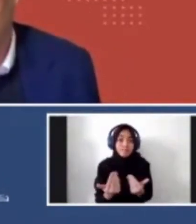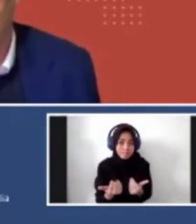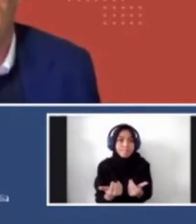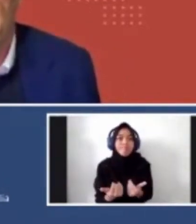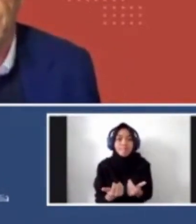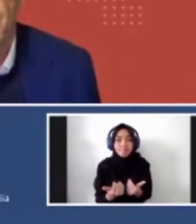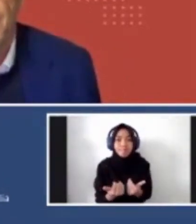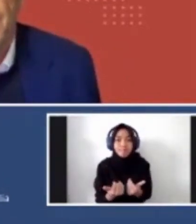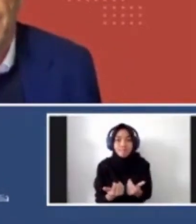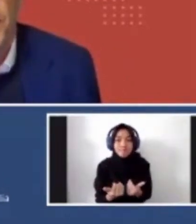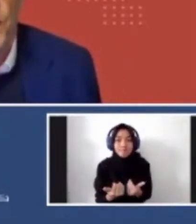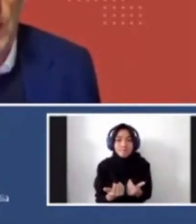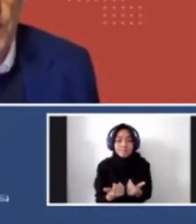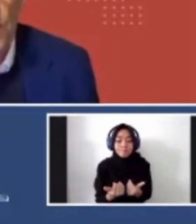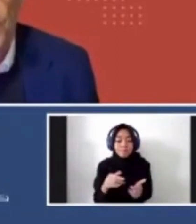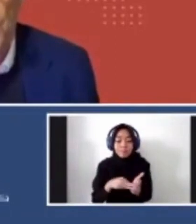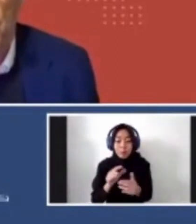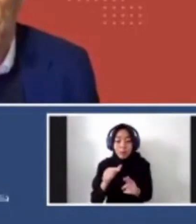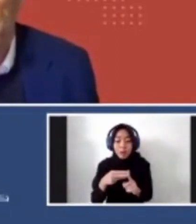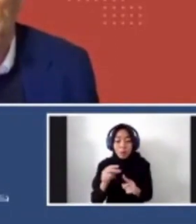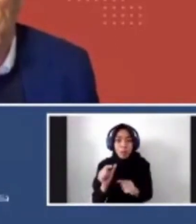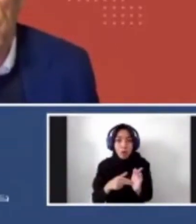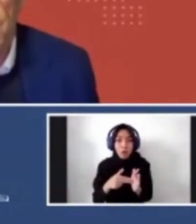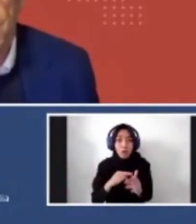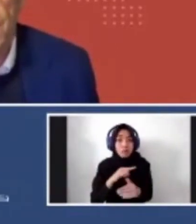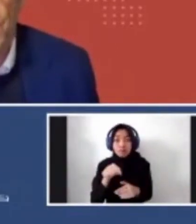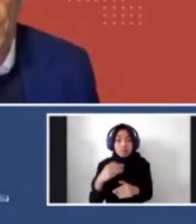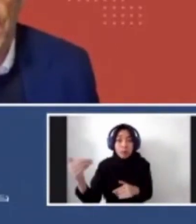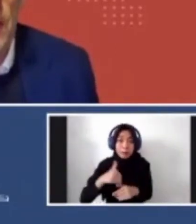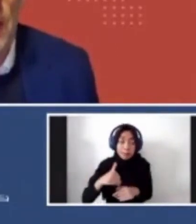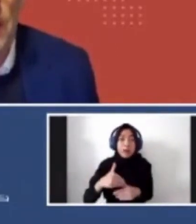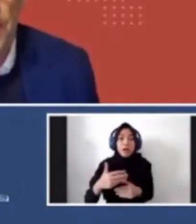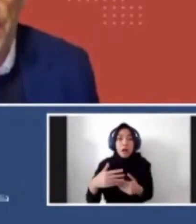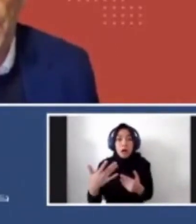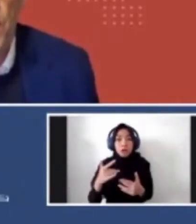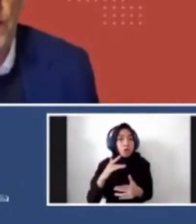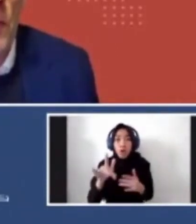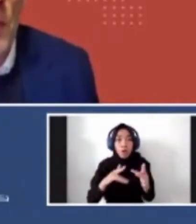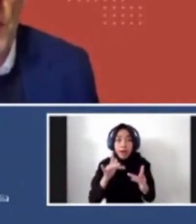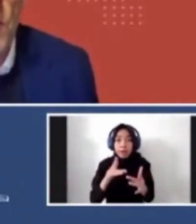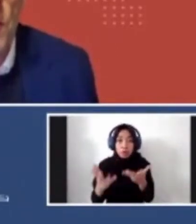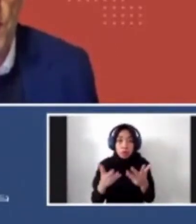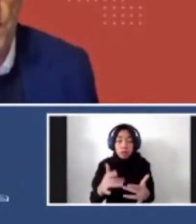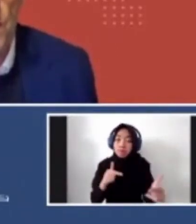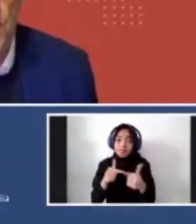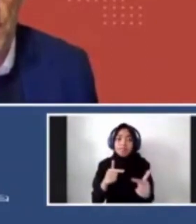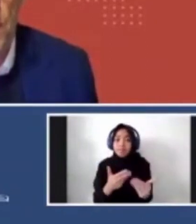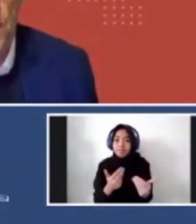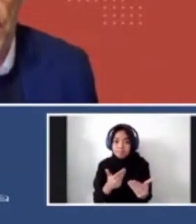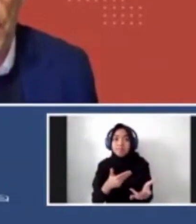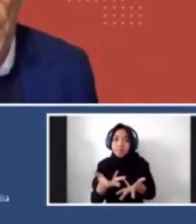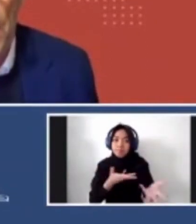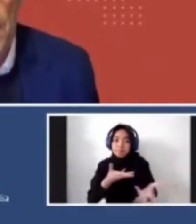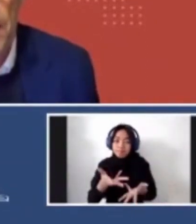or contact us in Melbourne whenever you're in Melbourne or if you want to exchange things online. And if there are people with follow-up questions to this,